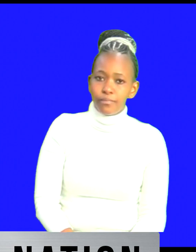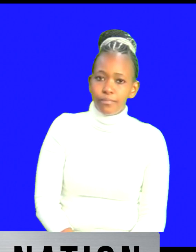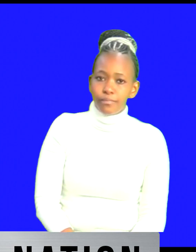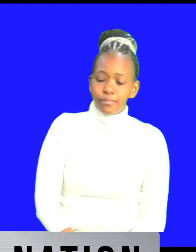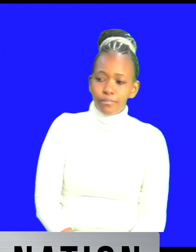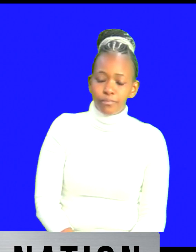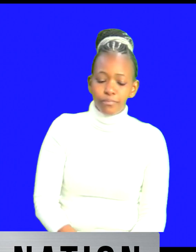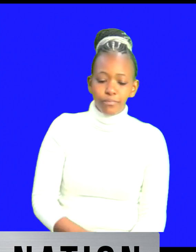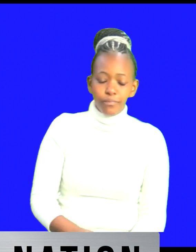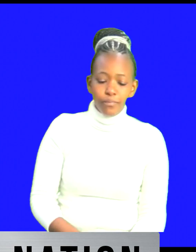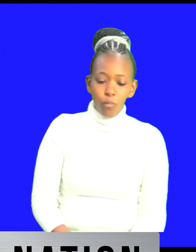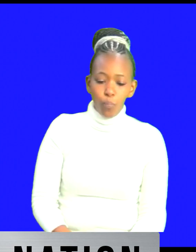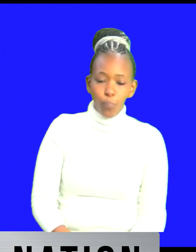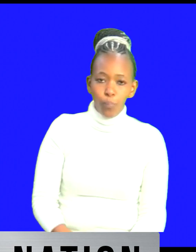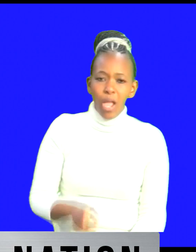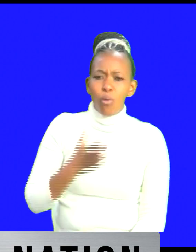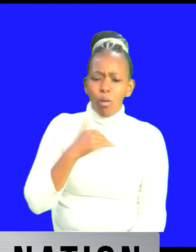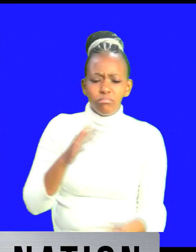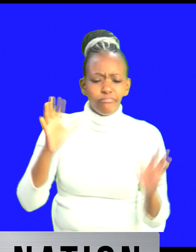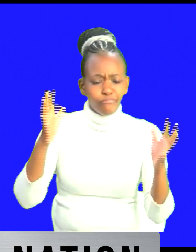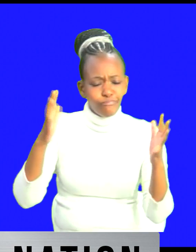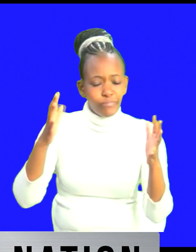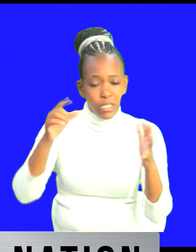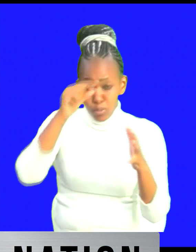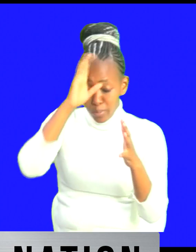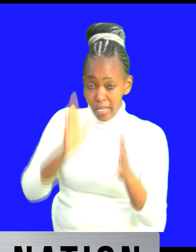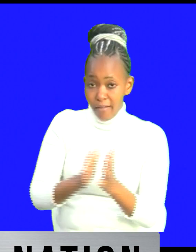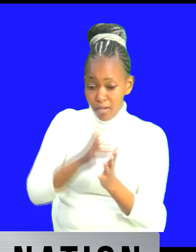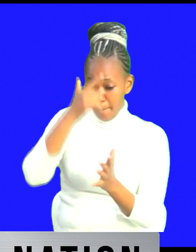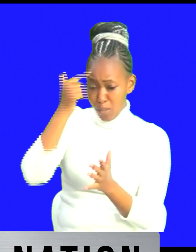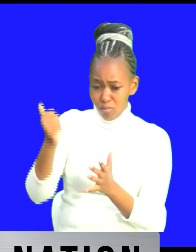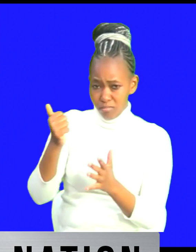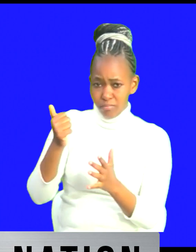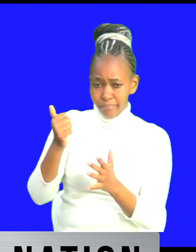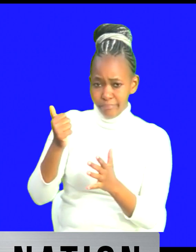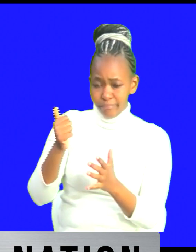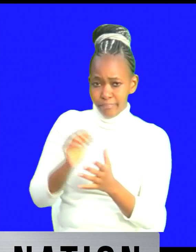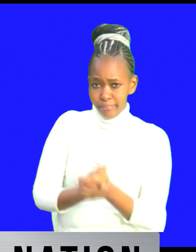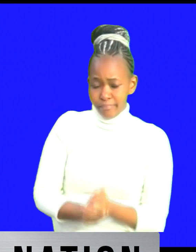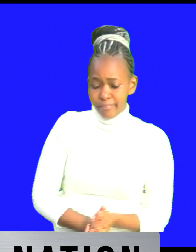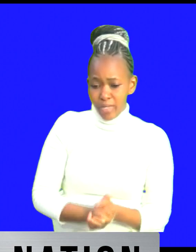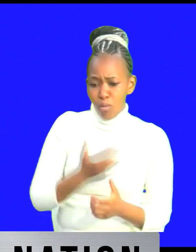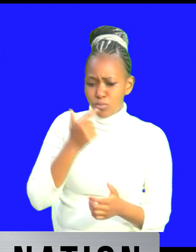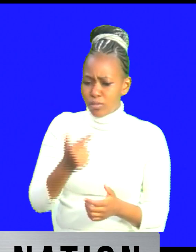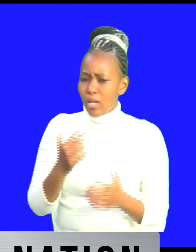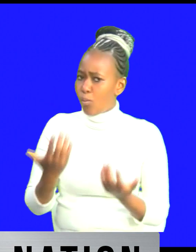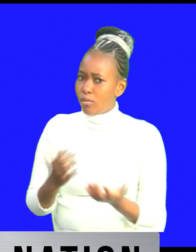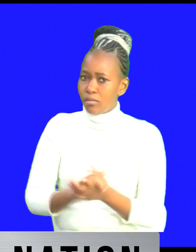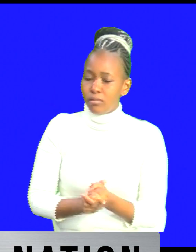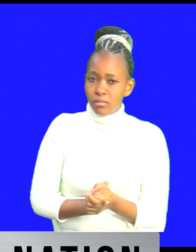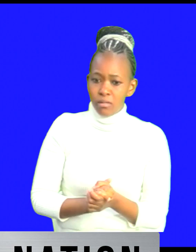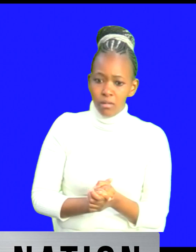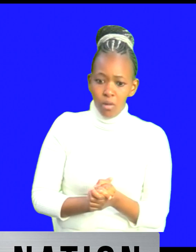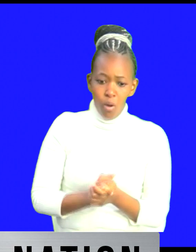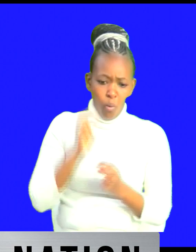governor because uh with this drive and uh with my accolades i want to tell him this as it is